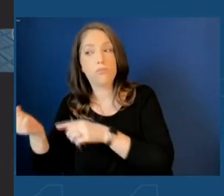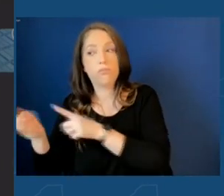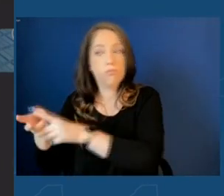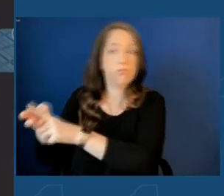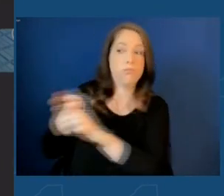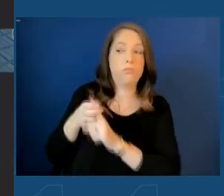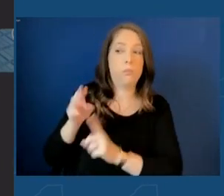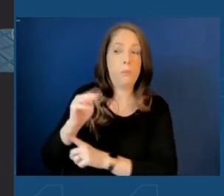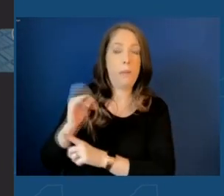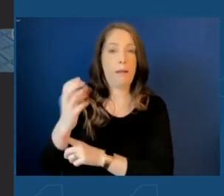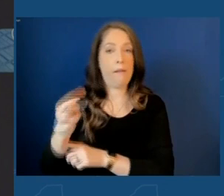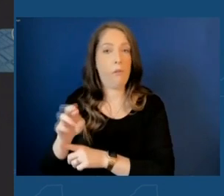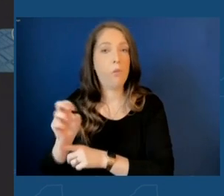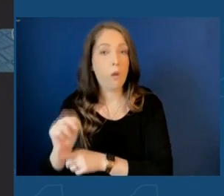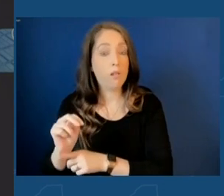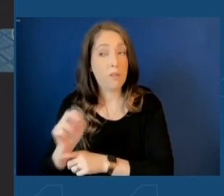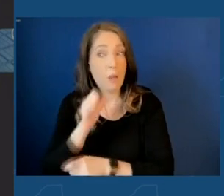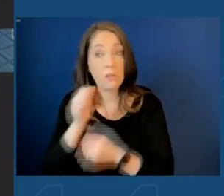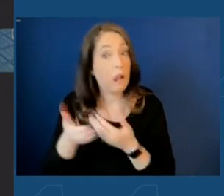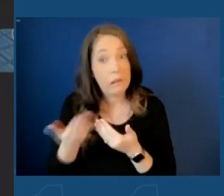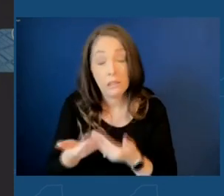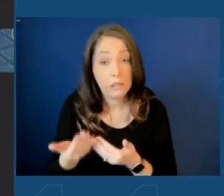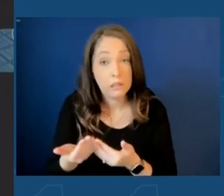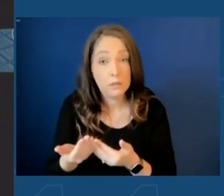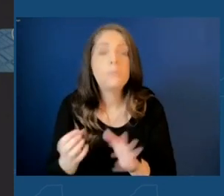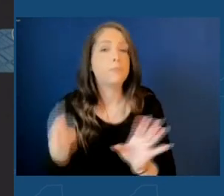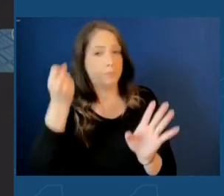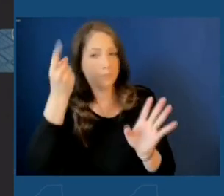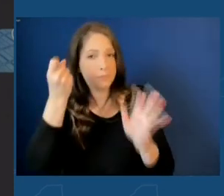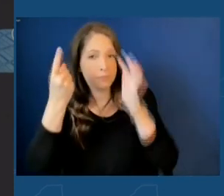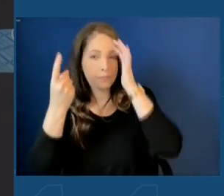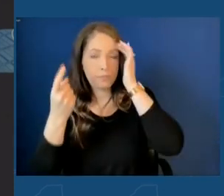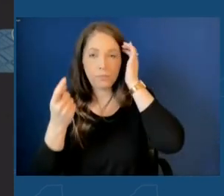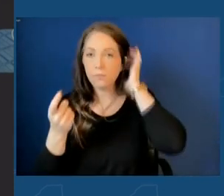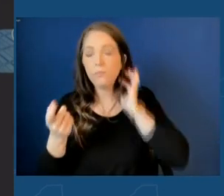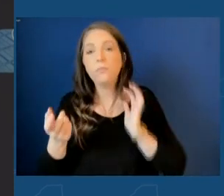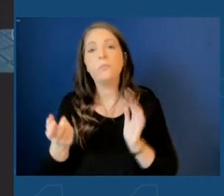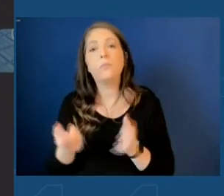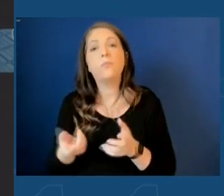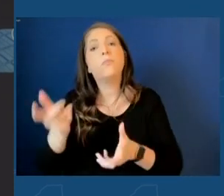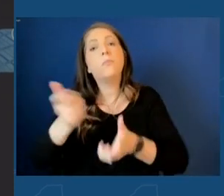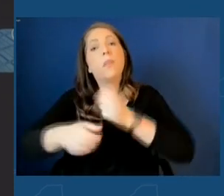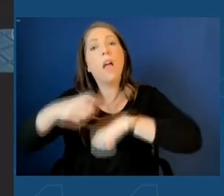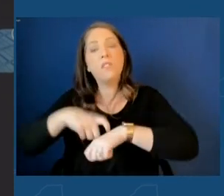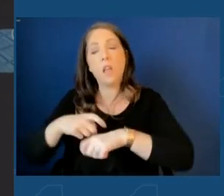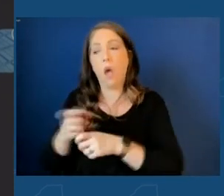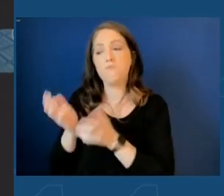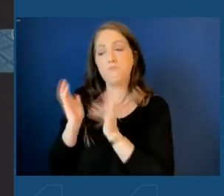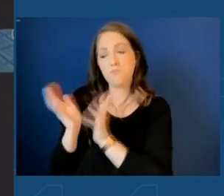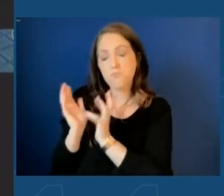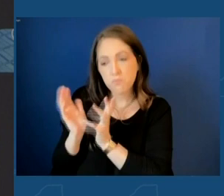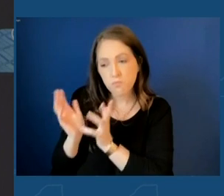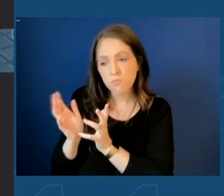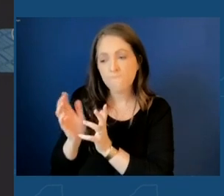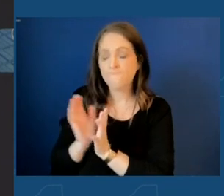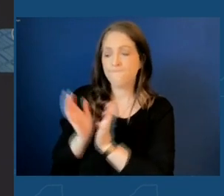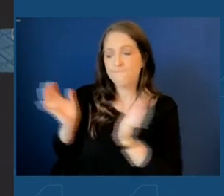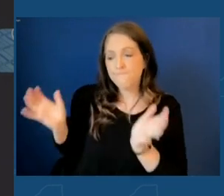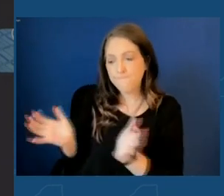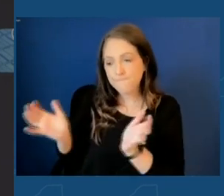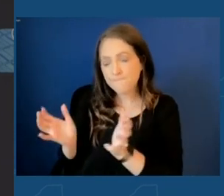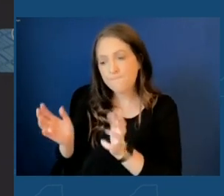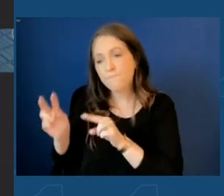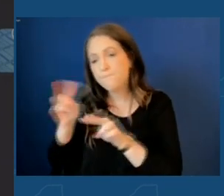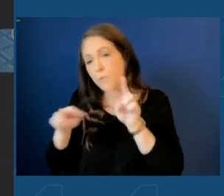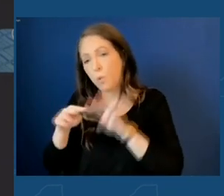that was not easy to do. But I want to say this. Every time I spoke with Sanjay, I urged him to look at White